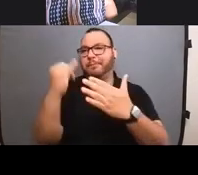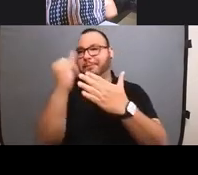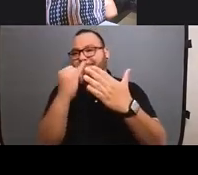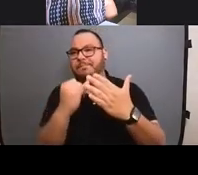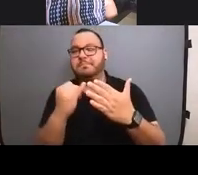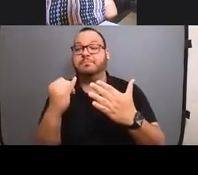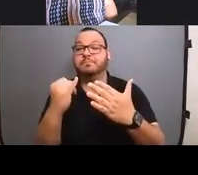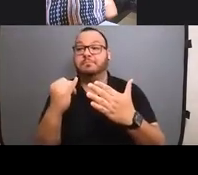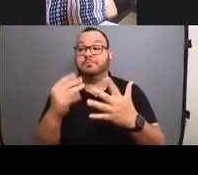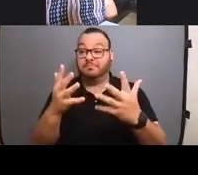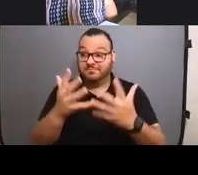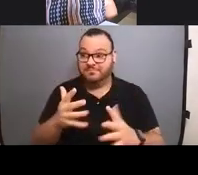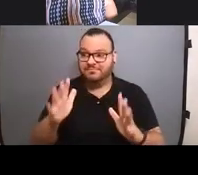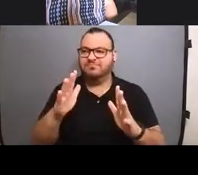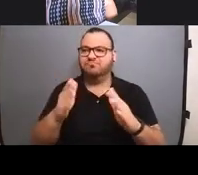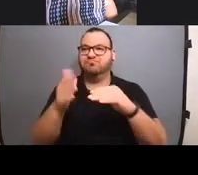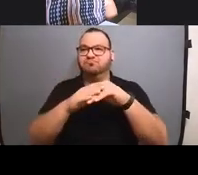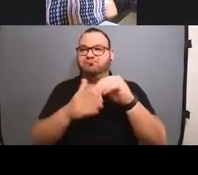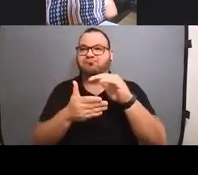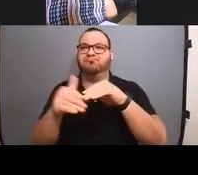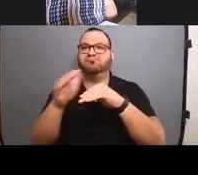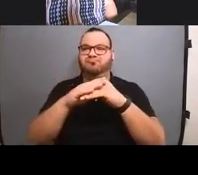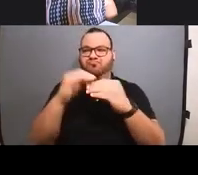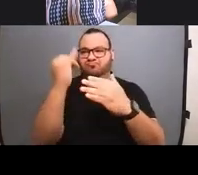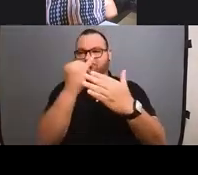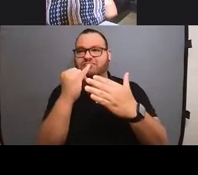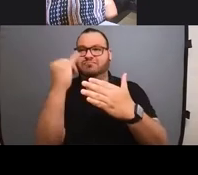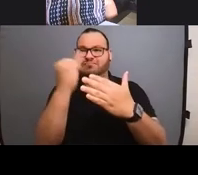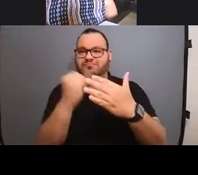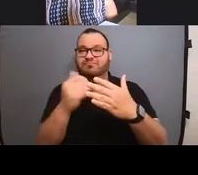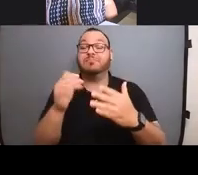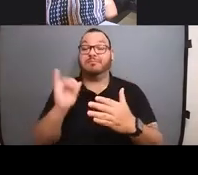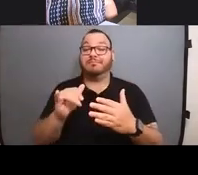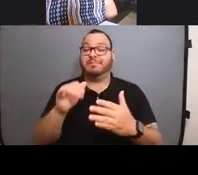And then I just create layers upon layers and eventually make it into a minimal image.